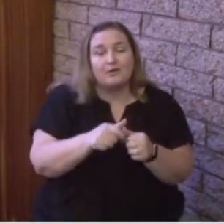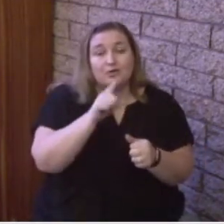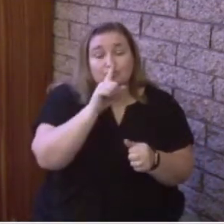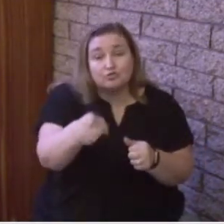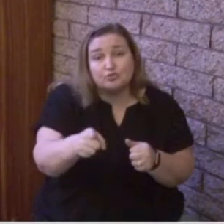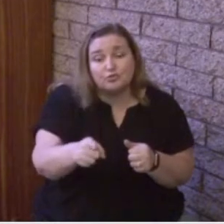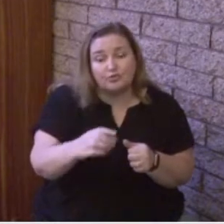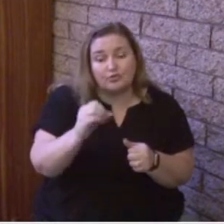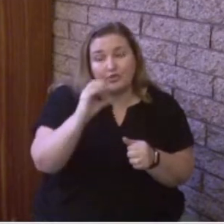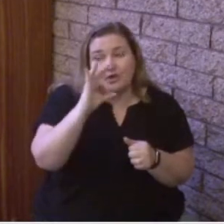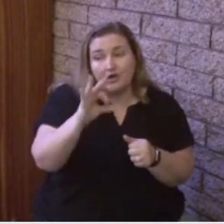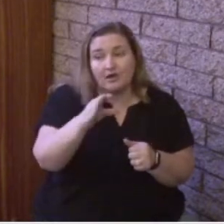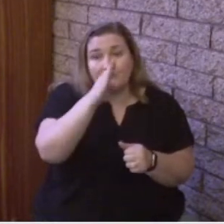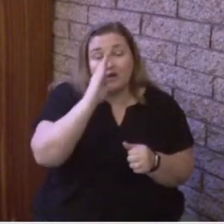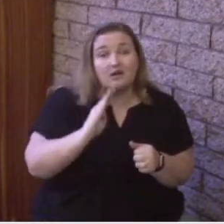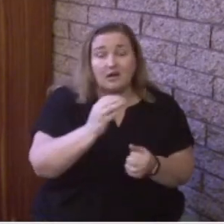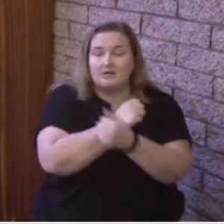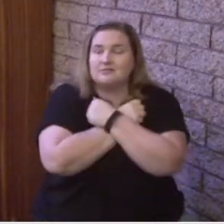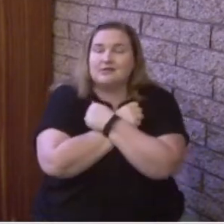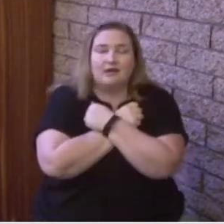sacrifice that Jesus made.